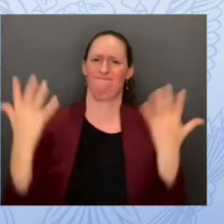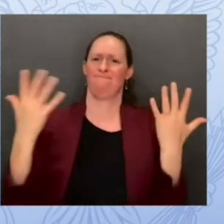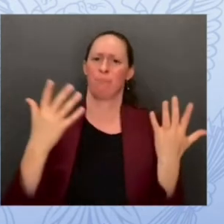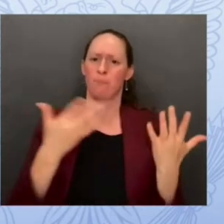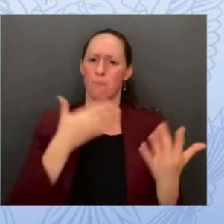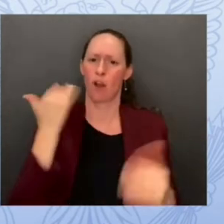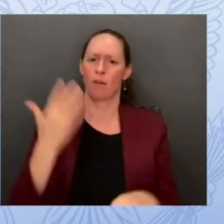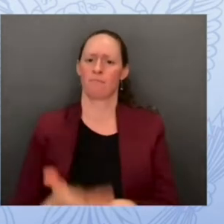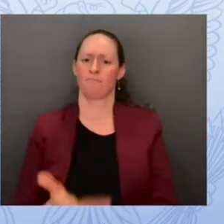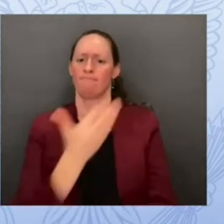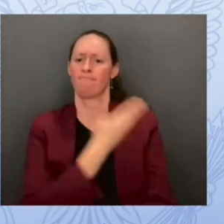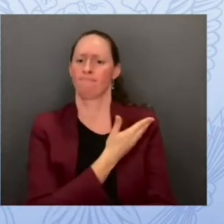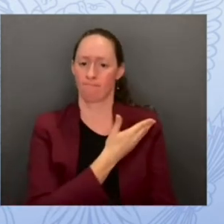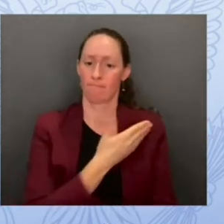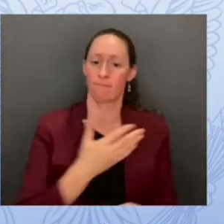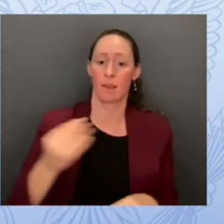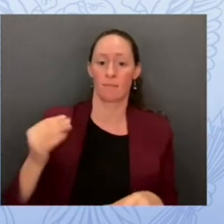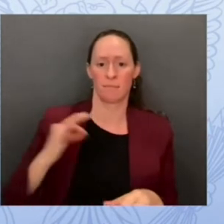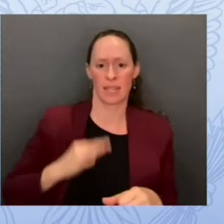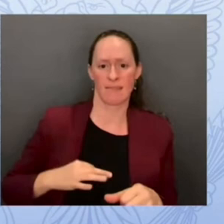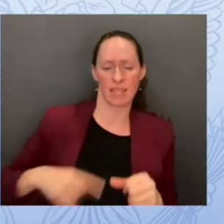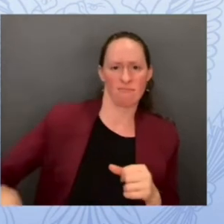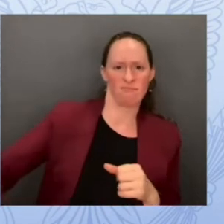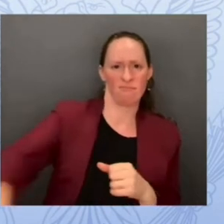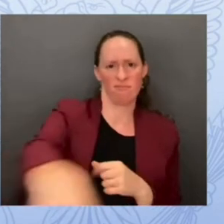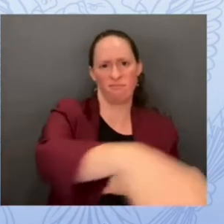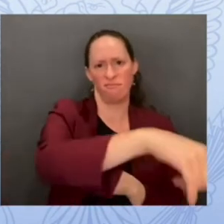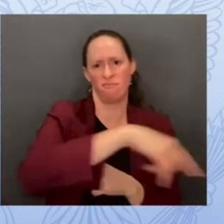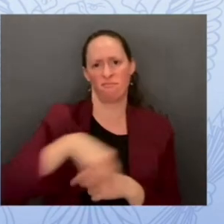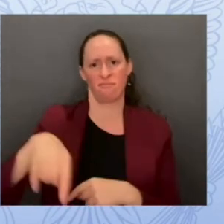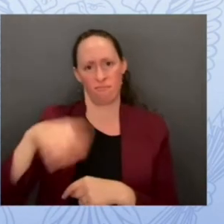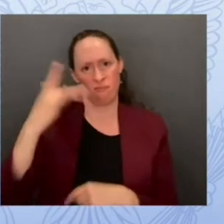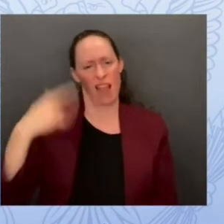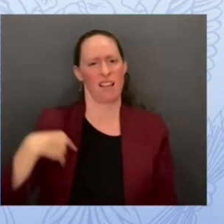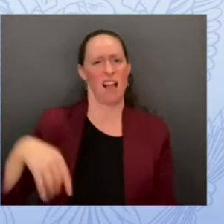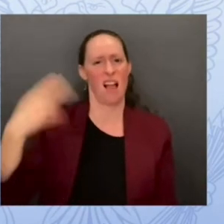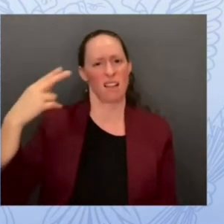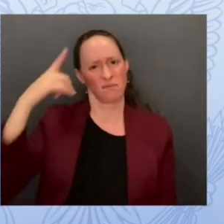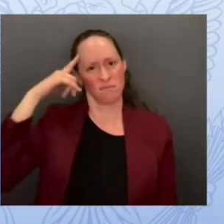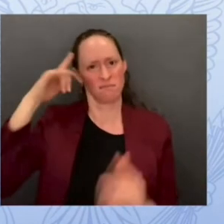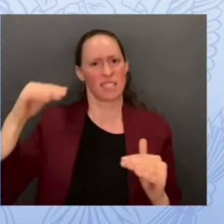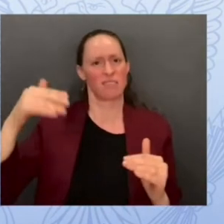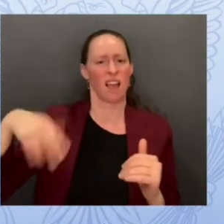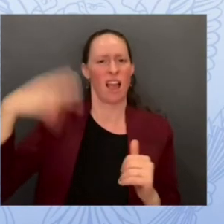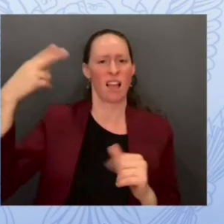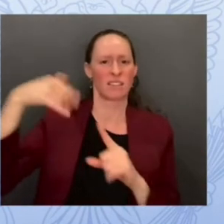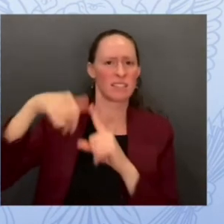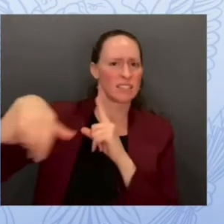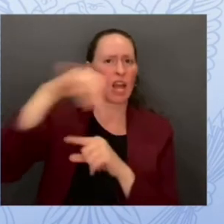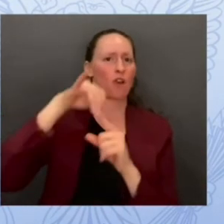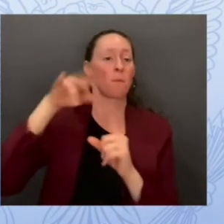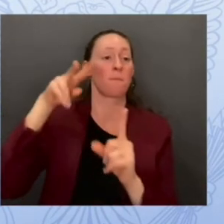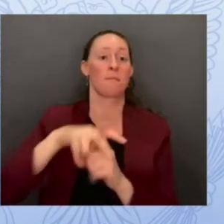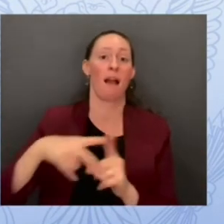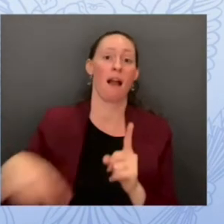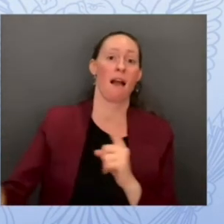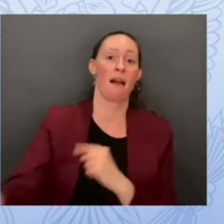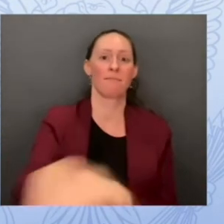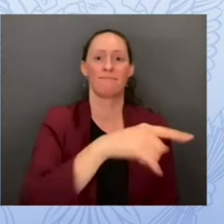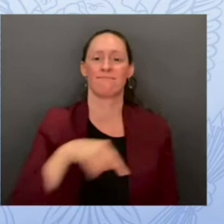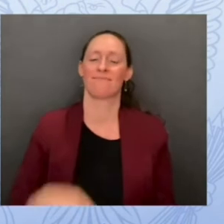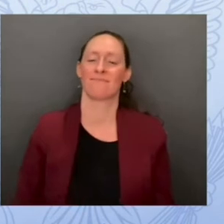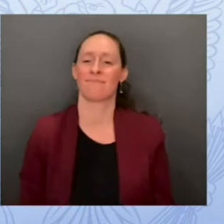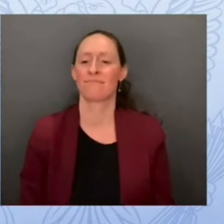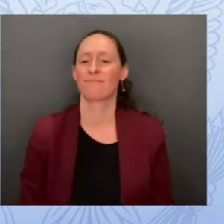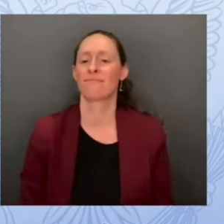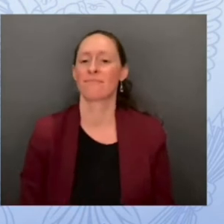standards and our security measures i look forward to watching the consumption of opportunity to learn and